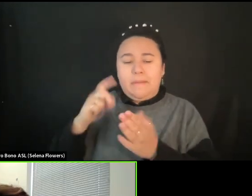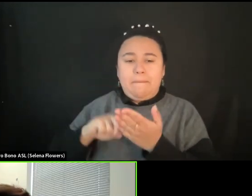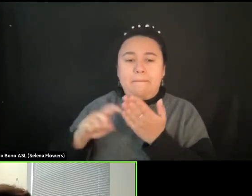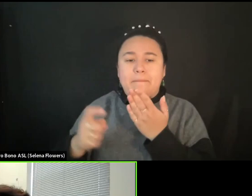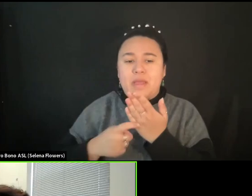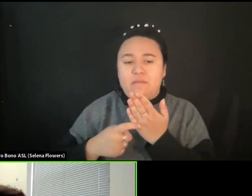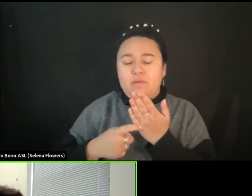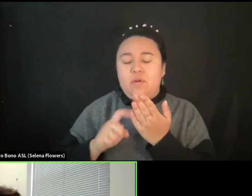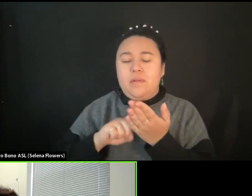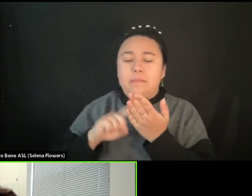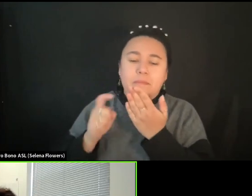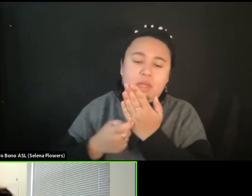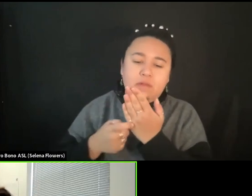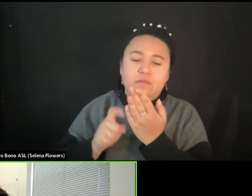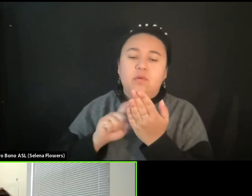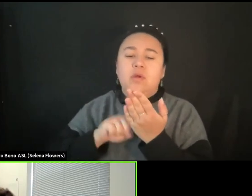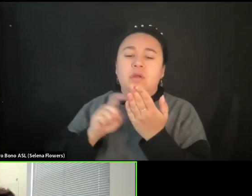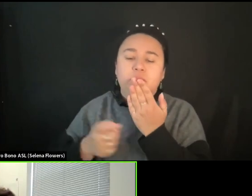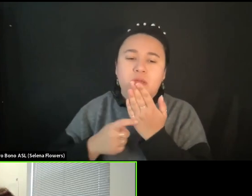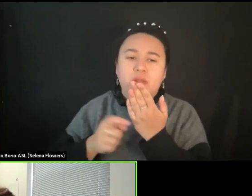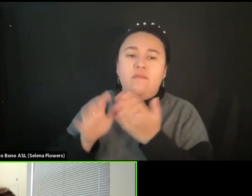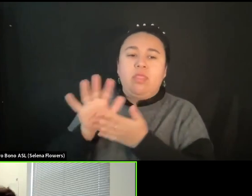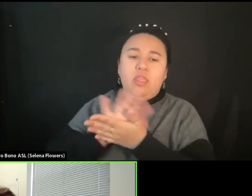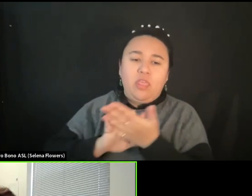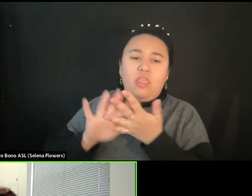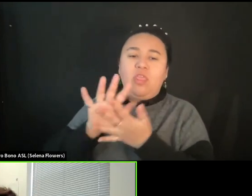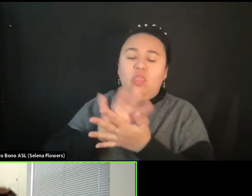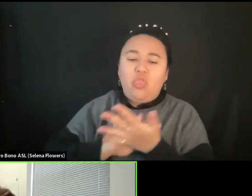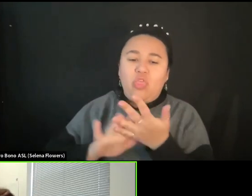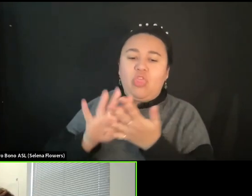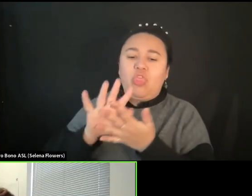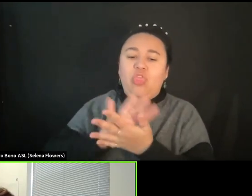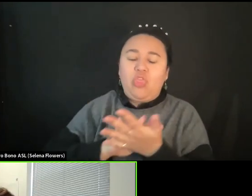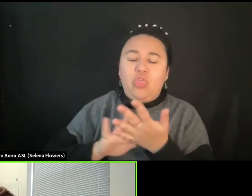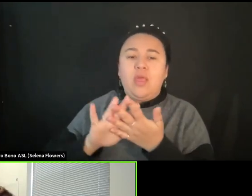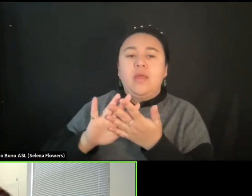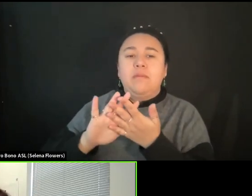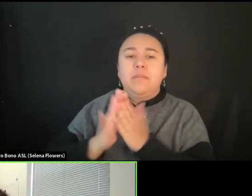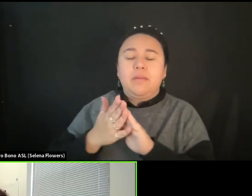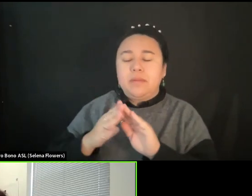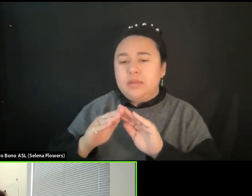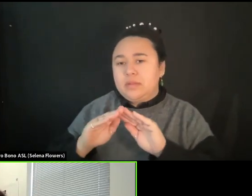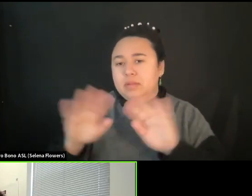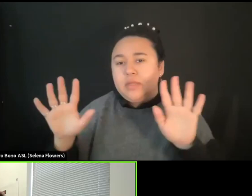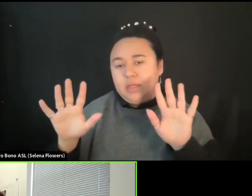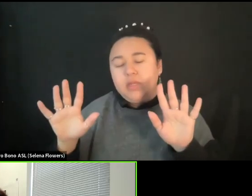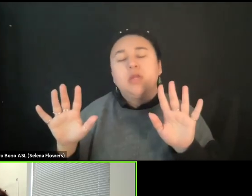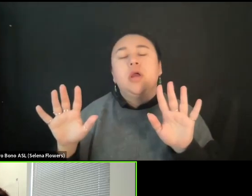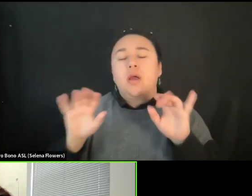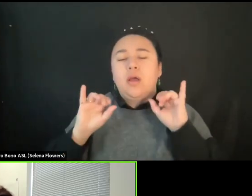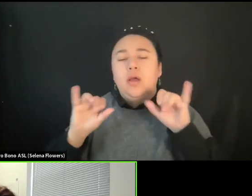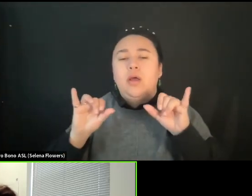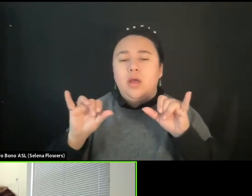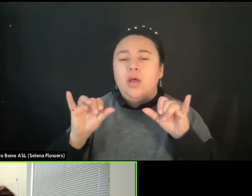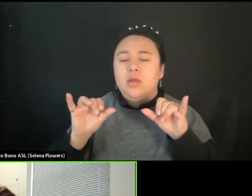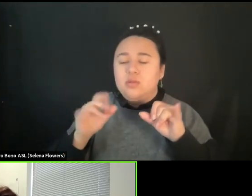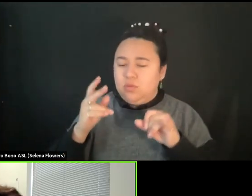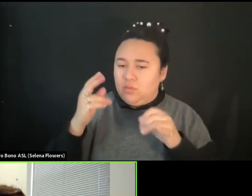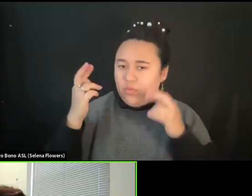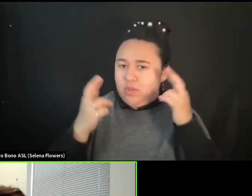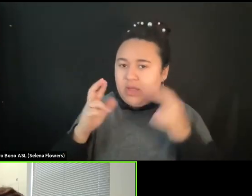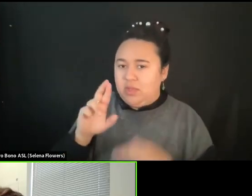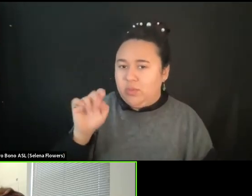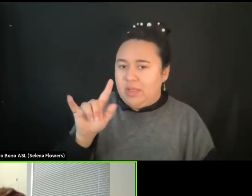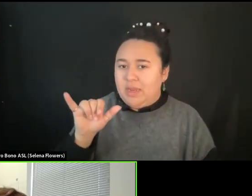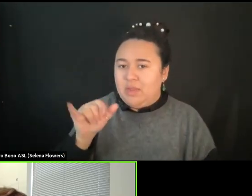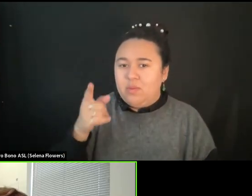get closer to it. It's about the reality of what is happening there. And I think it is